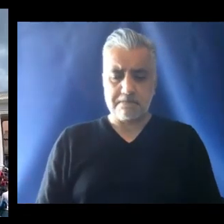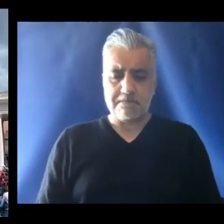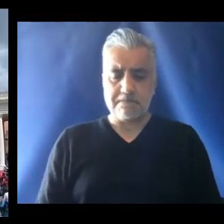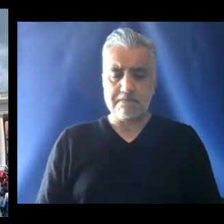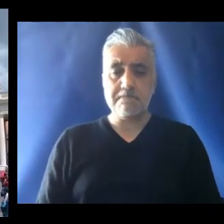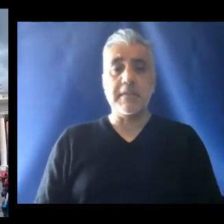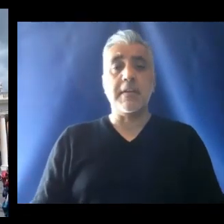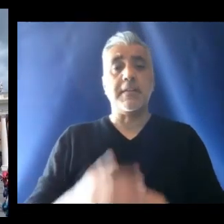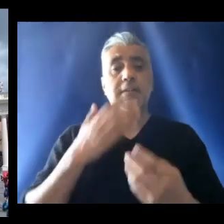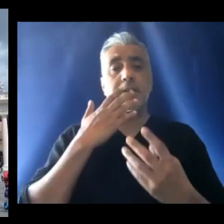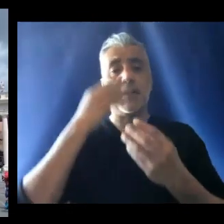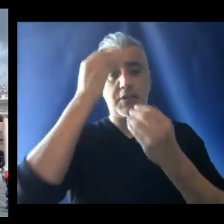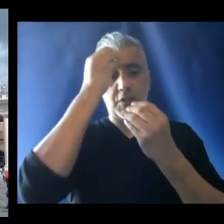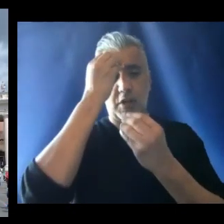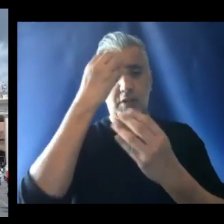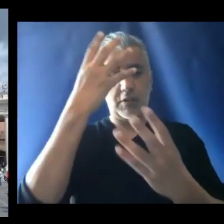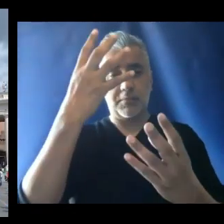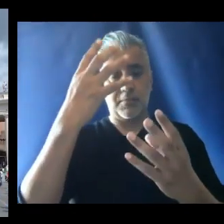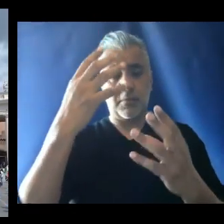The gospel says,